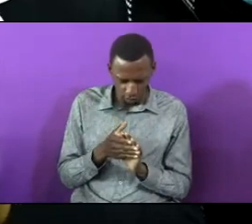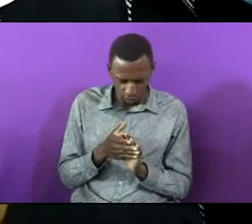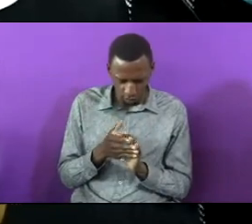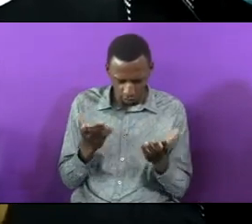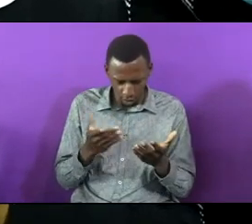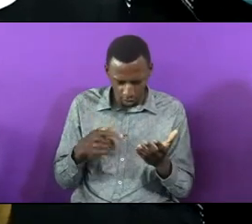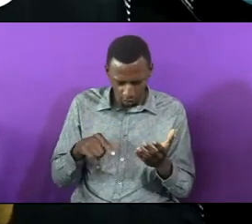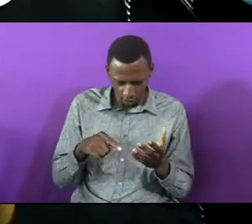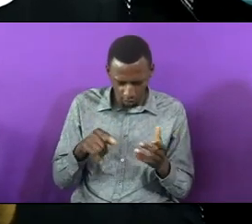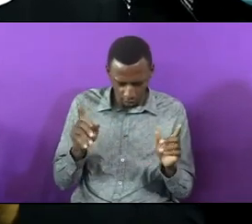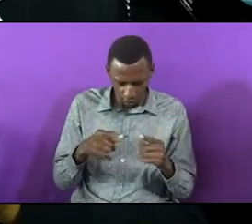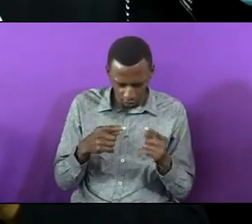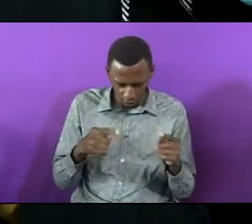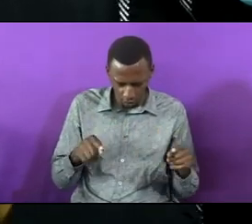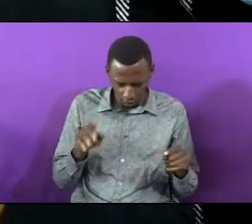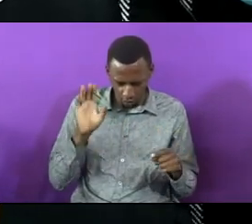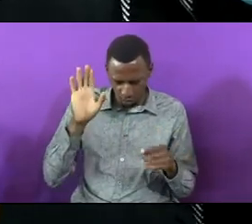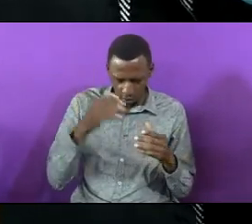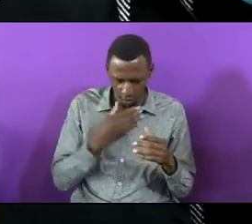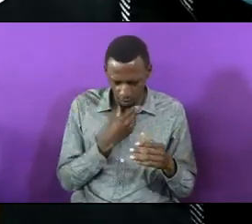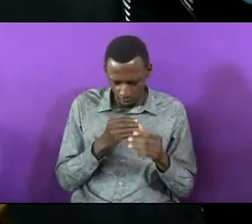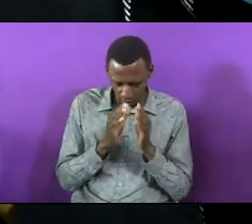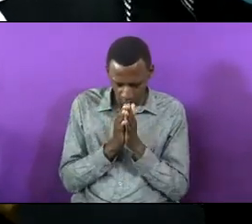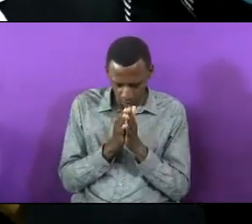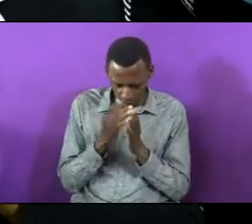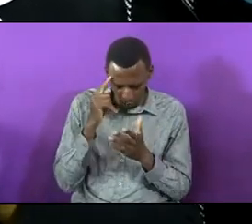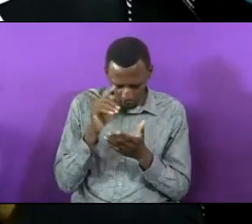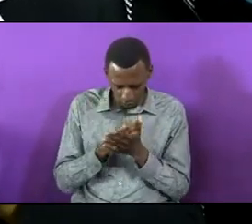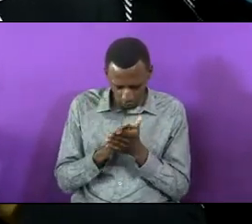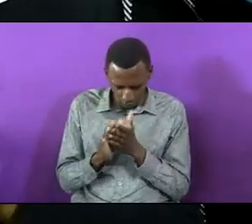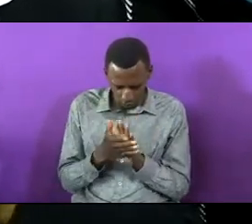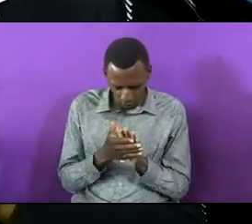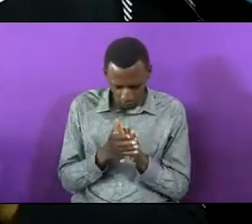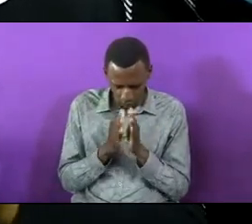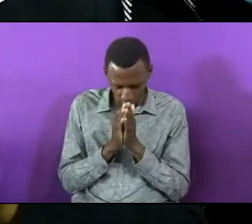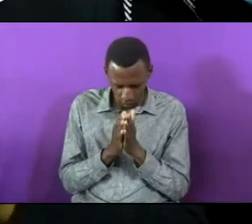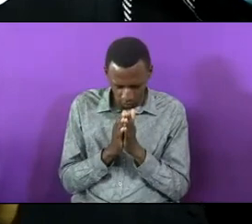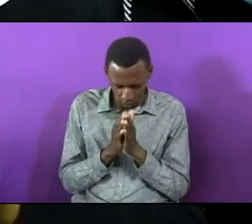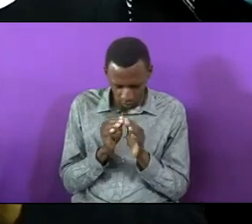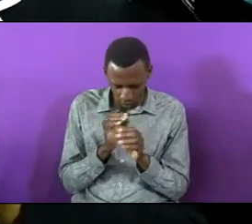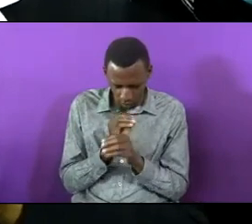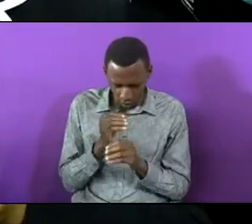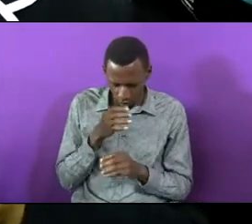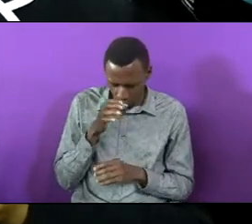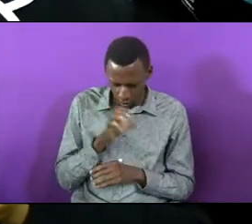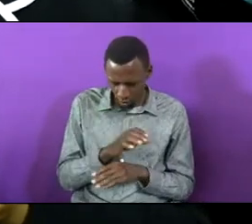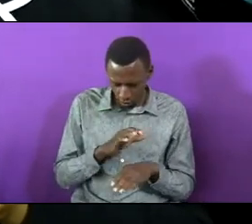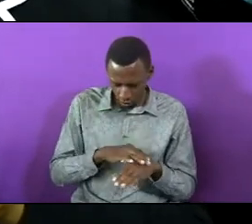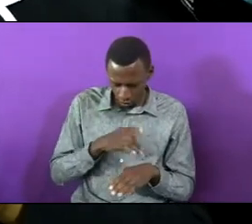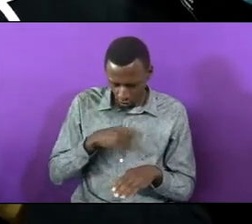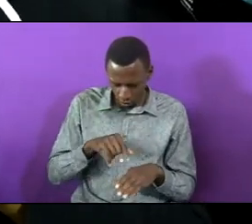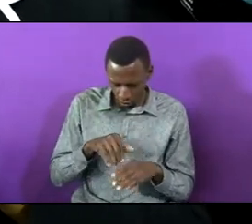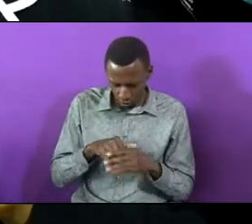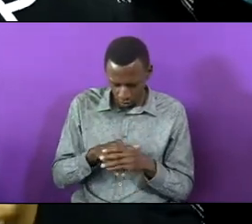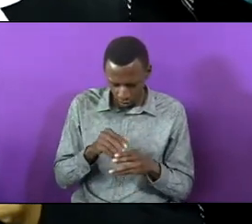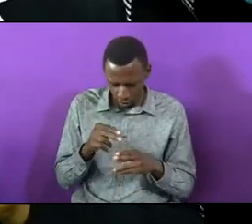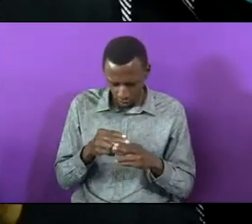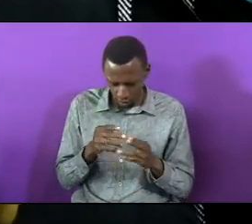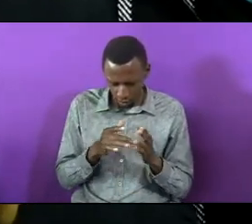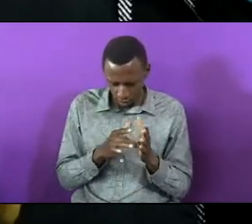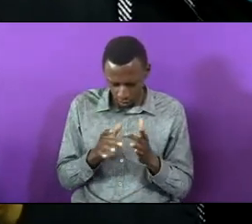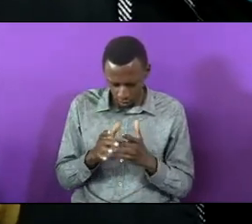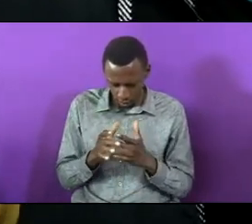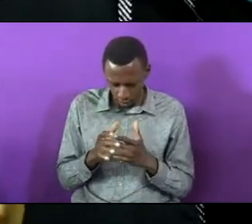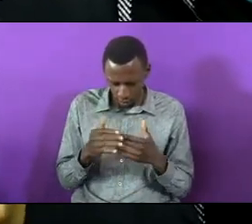men we pray for forgiveness we praise you that no curse will fall upon us Lord in Jesus name have